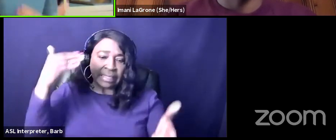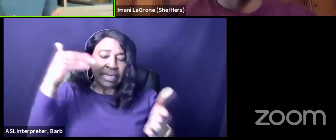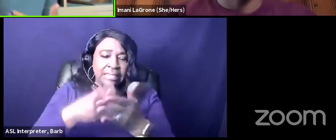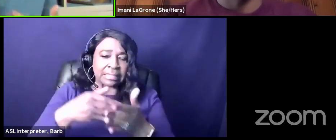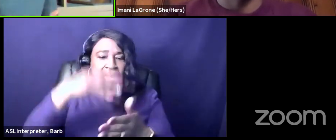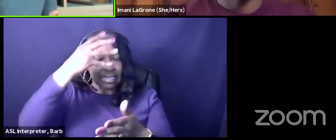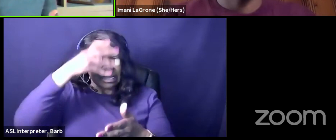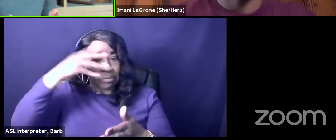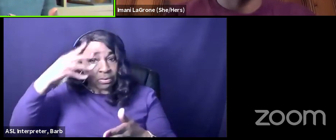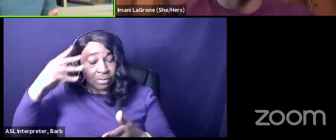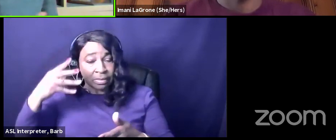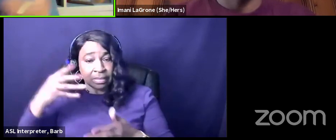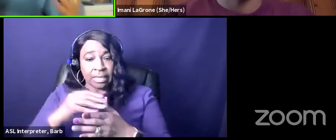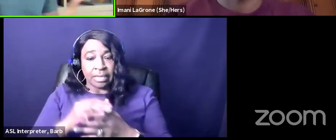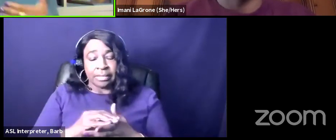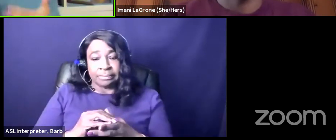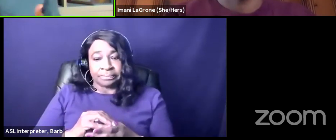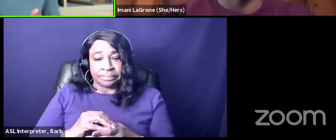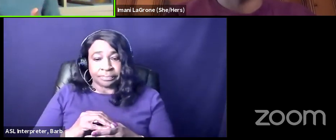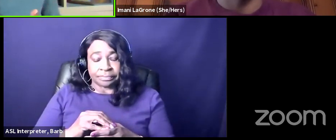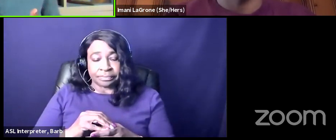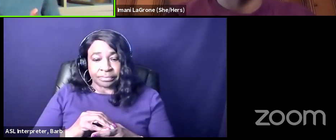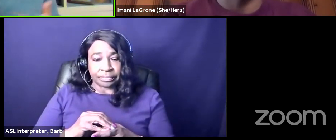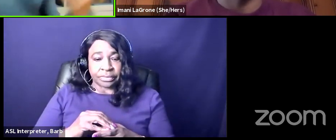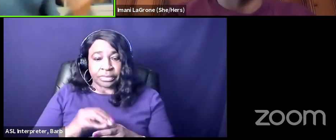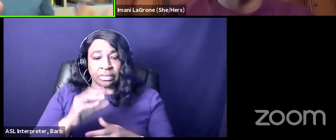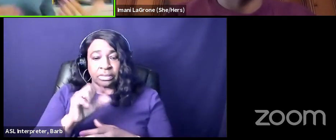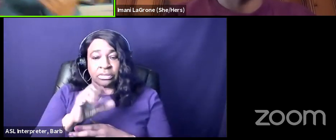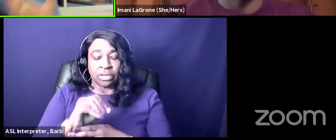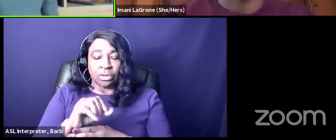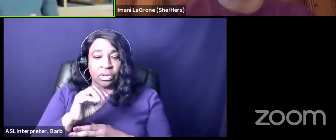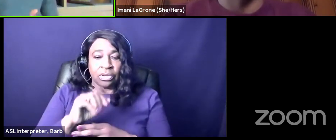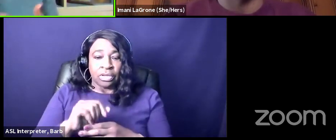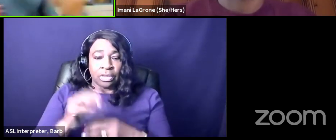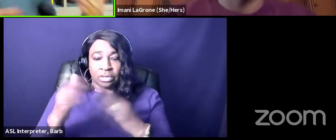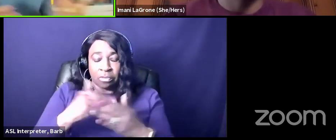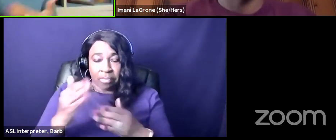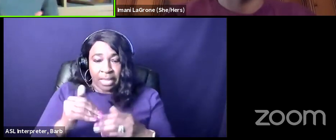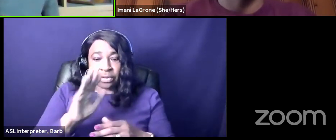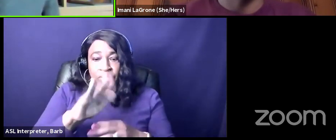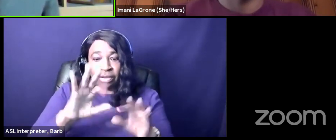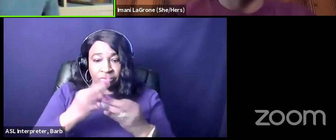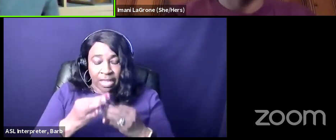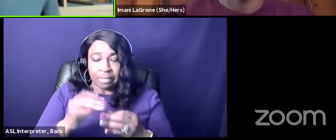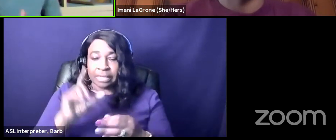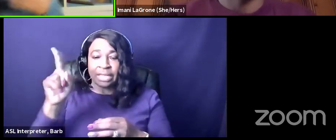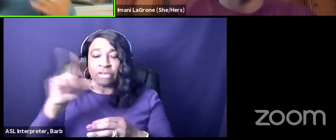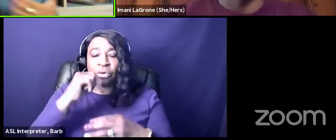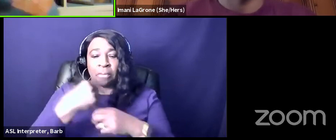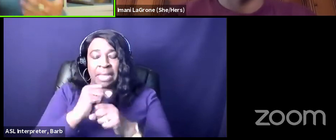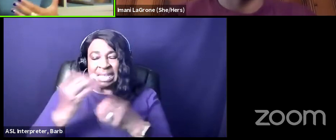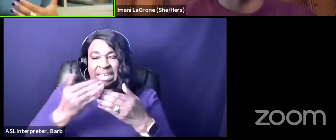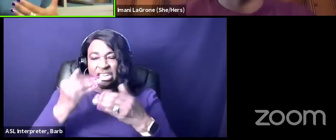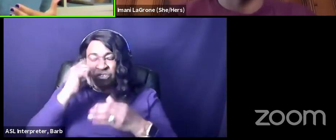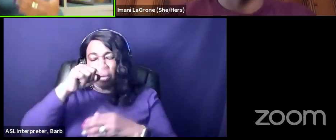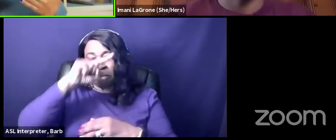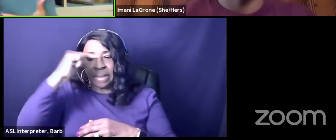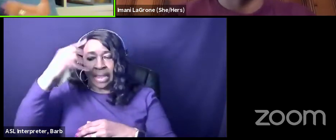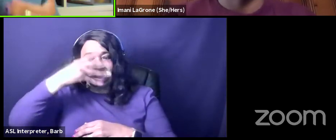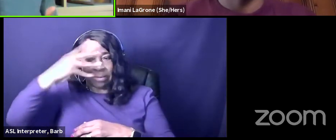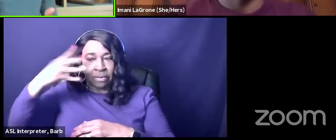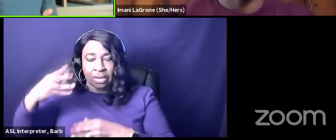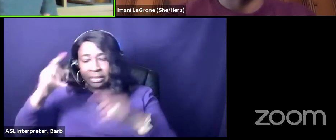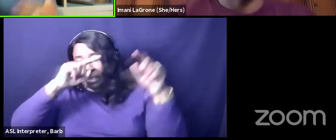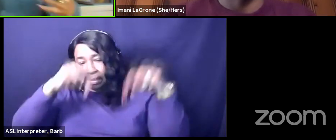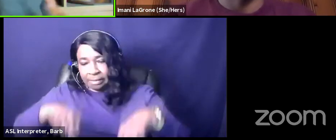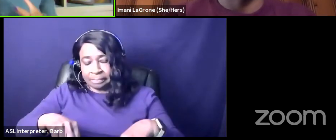and especially towards black people so if you don't like what you got you definitely don't make it easy for black immigrants to get here so the types of black immigrants that are